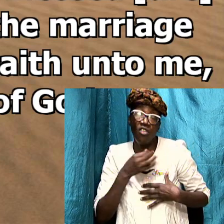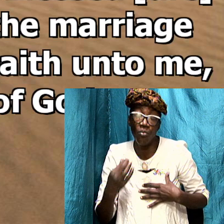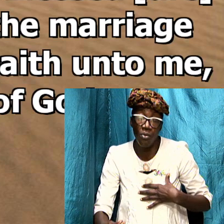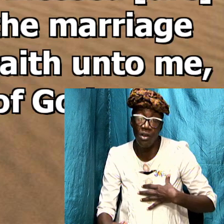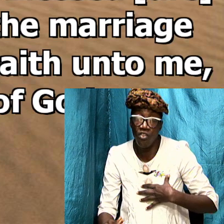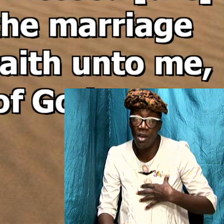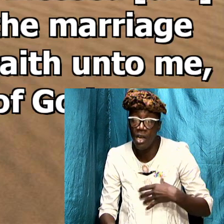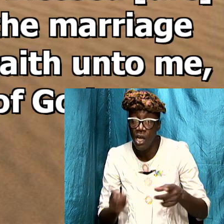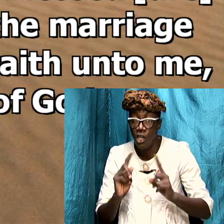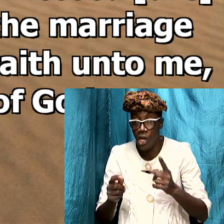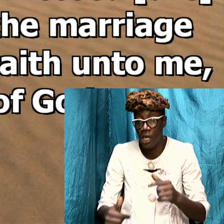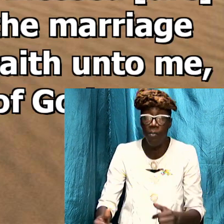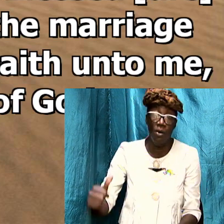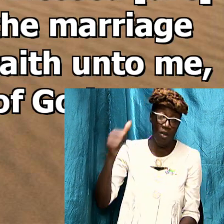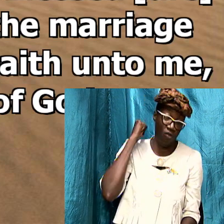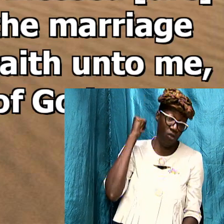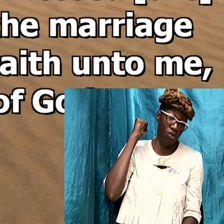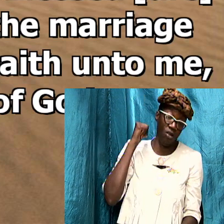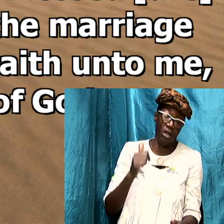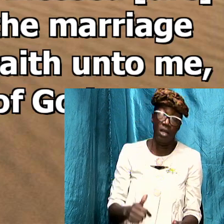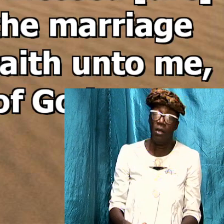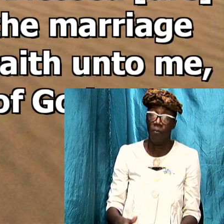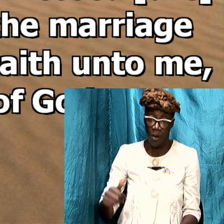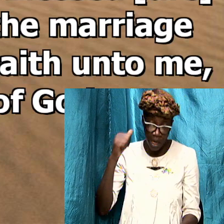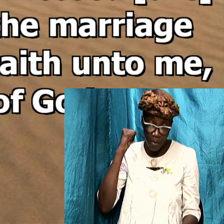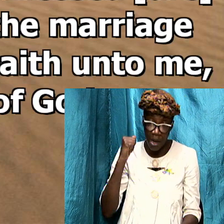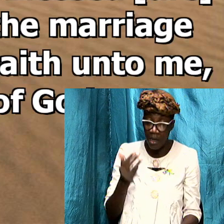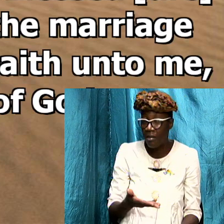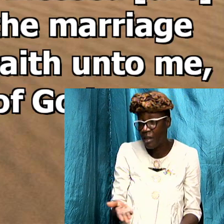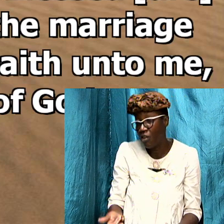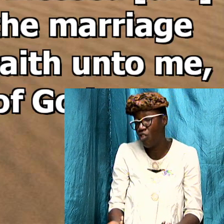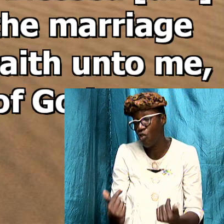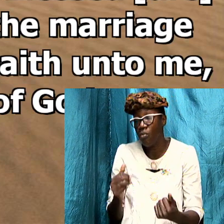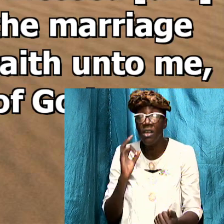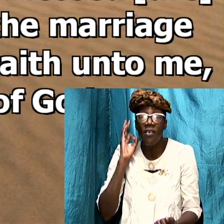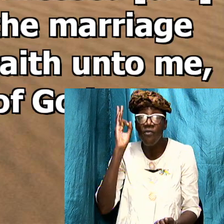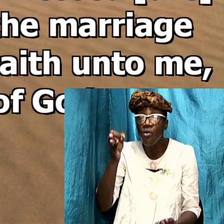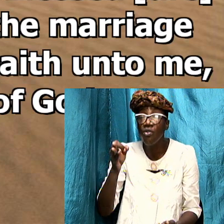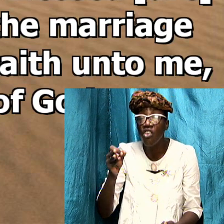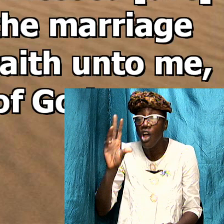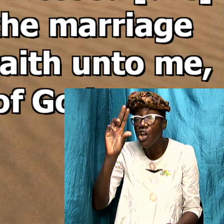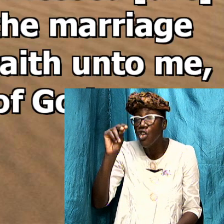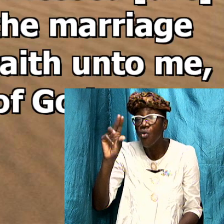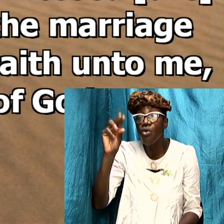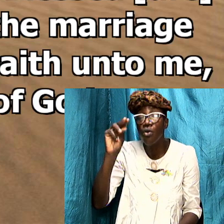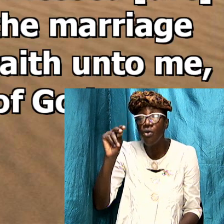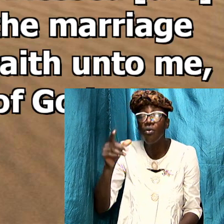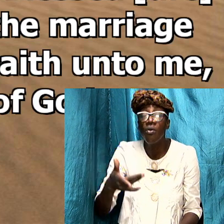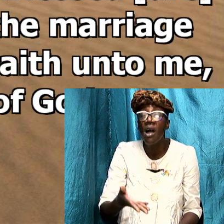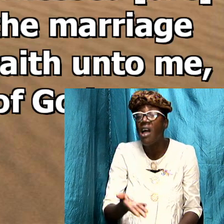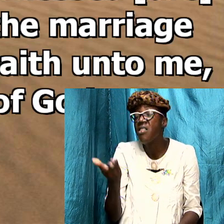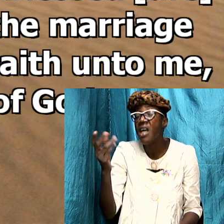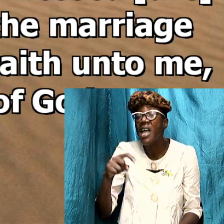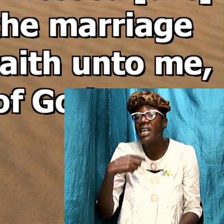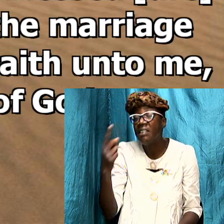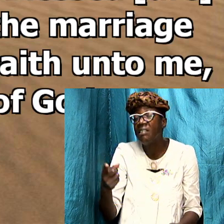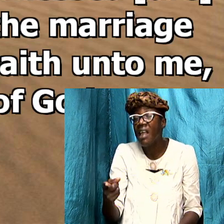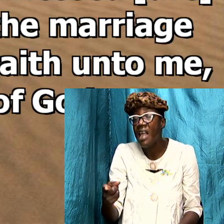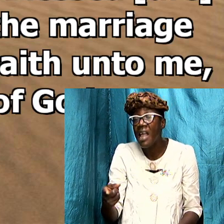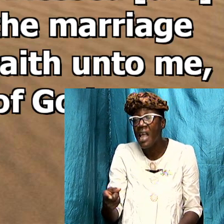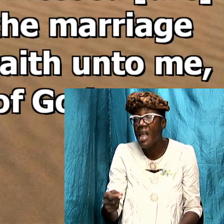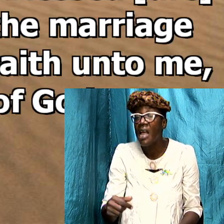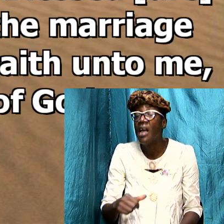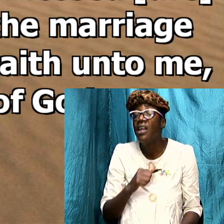some historical thing in the past or something that is to come in the future no no no they say that is not